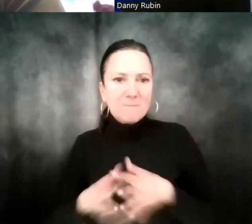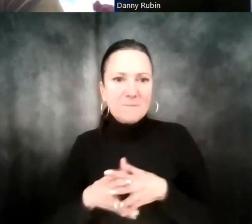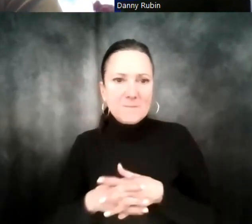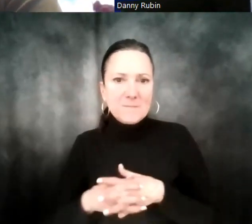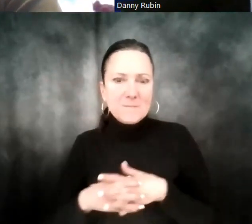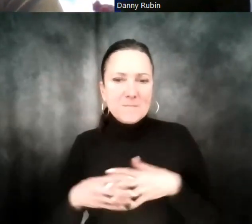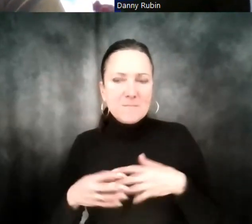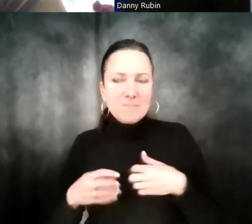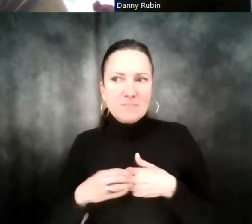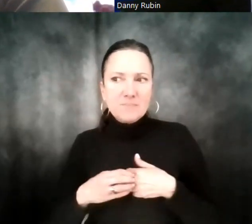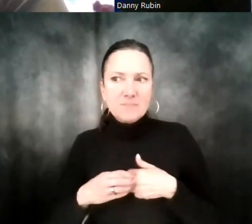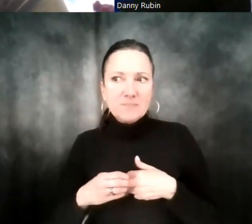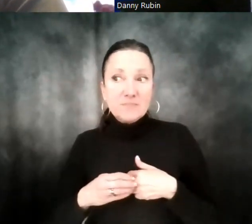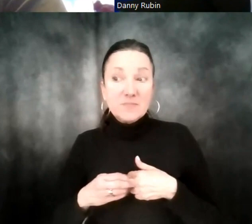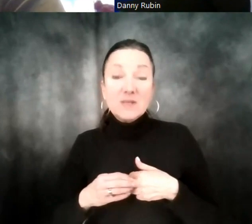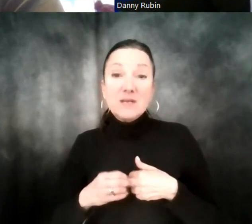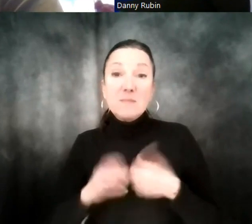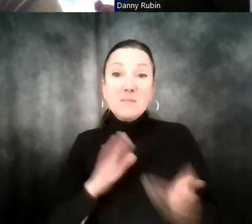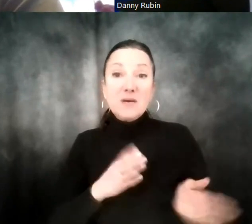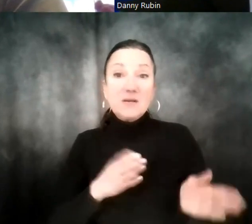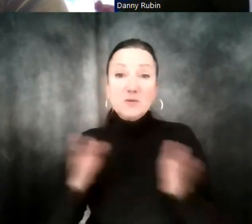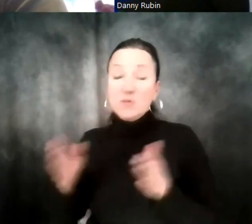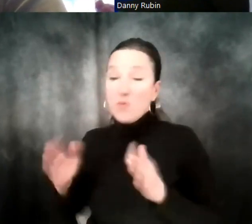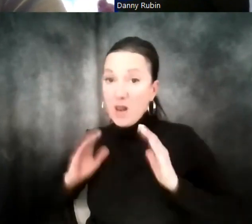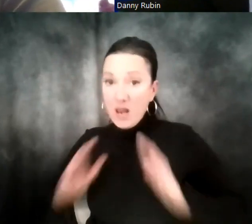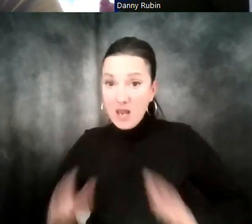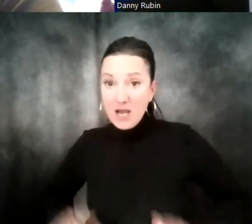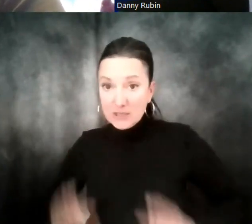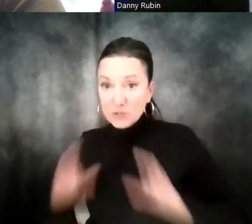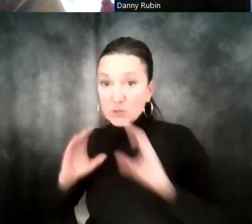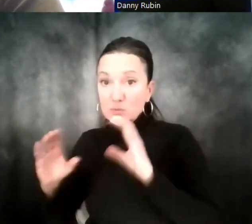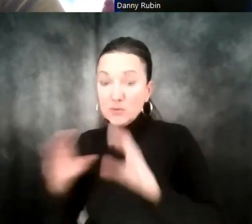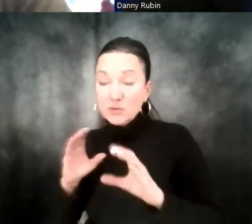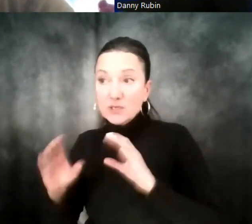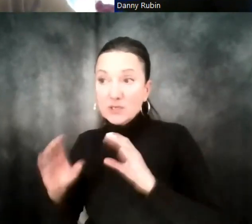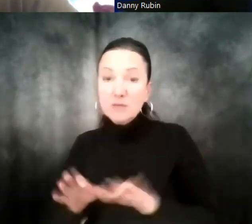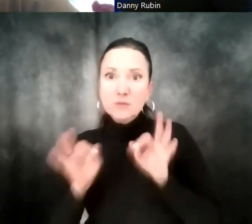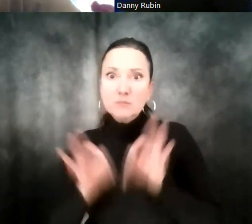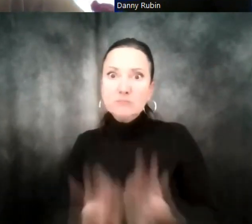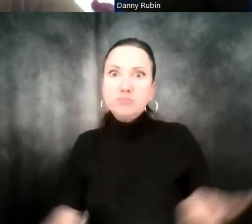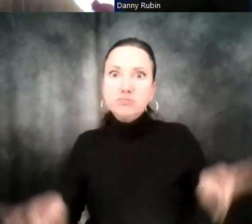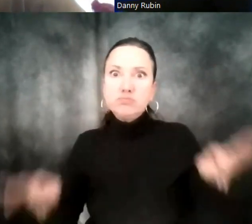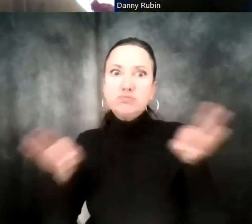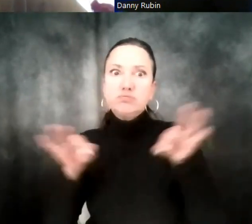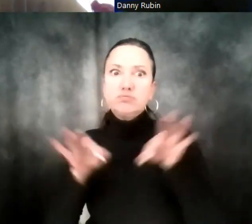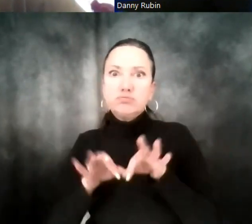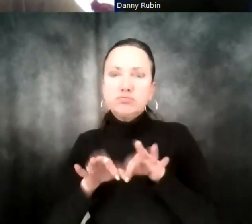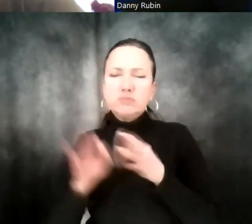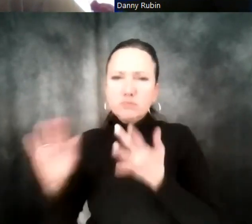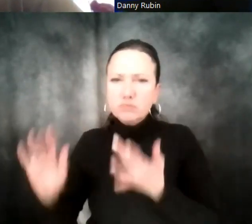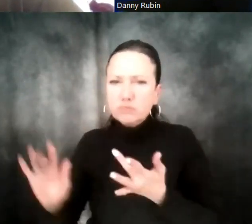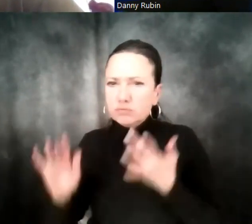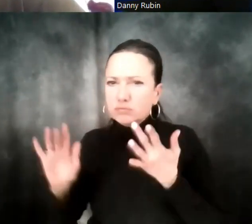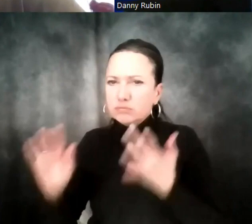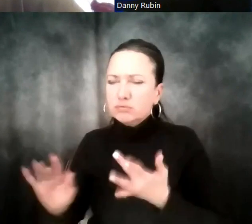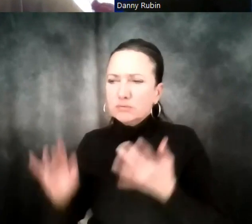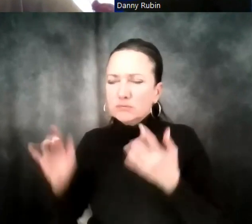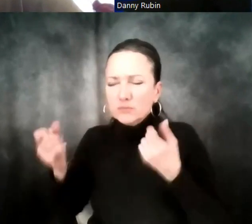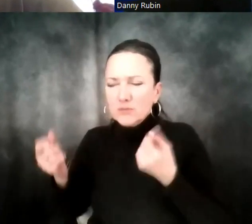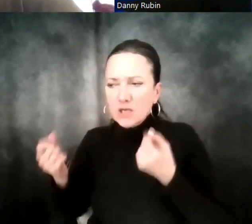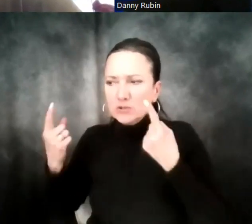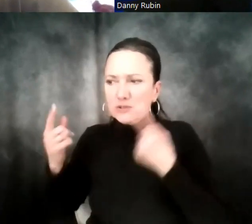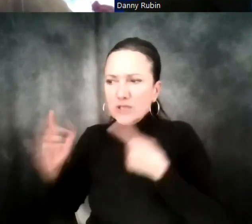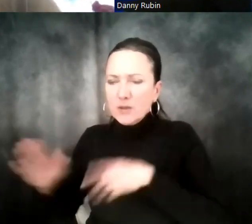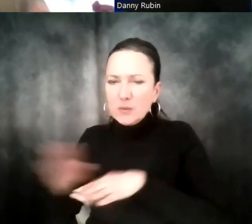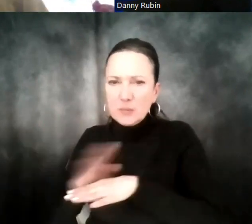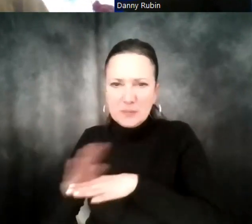frame that in terms of how we approach clients, it's incredibly important to make sure we're being empathetic towards a client's business. So understanding what their business